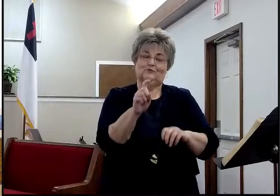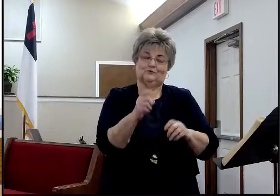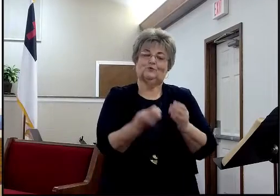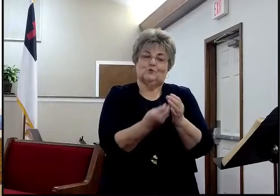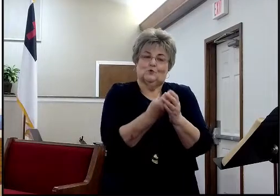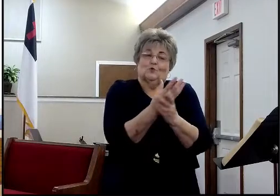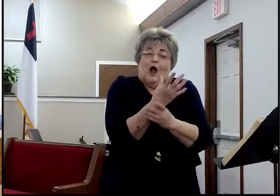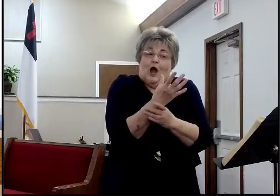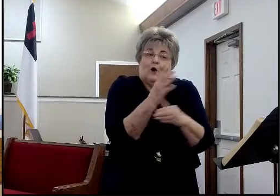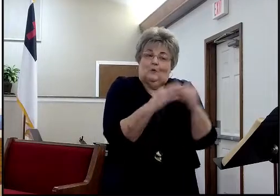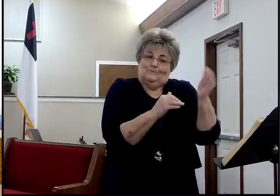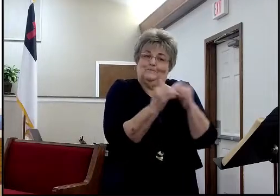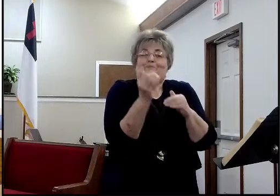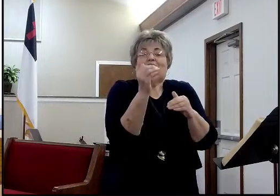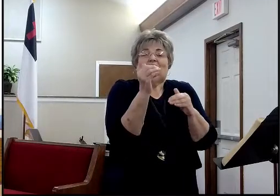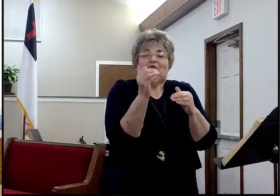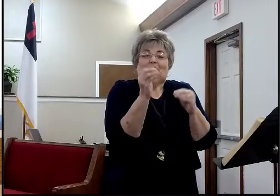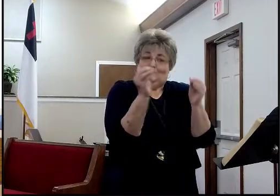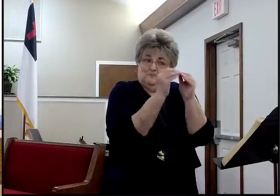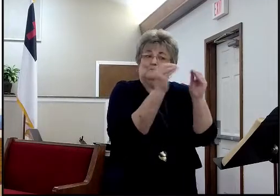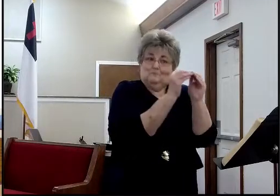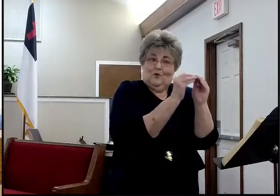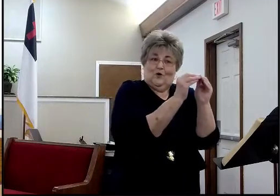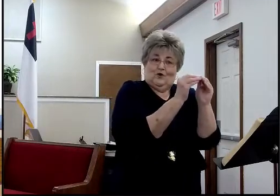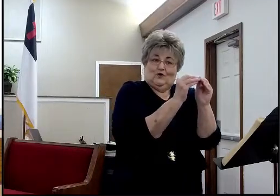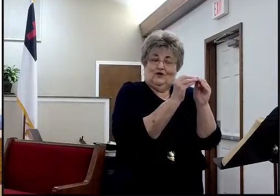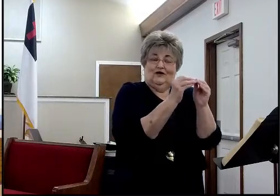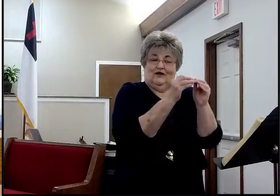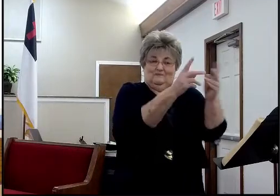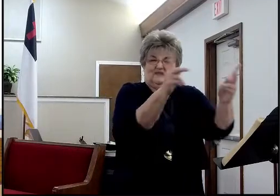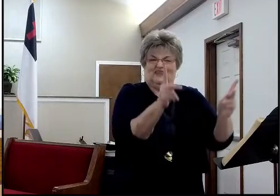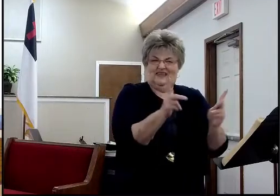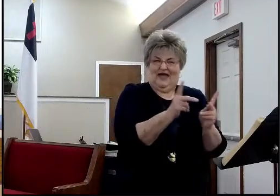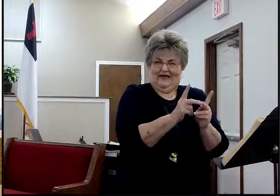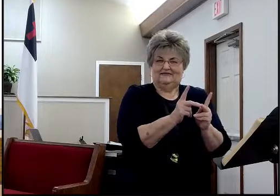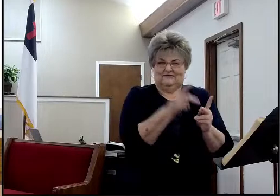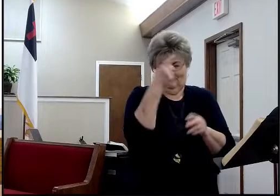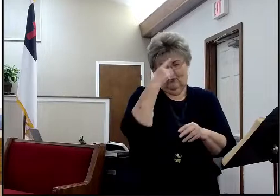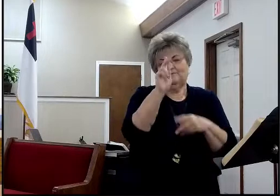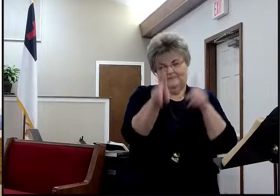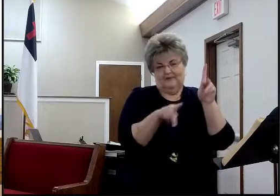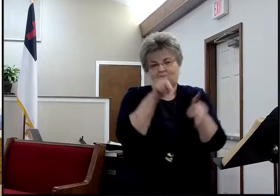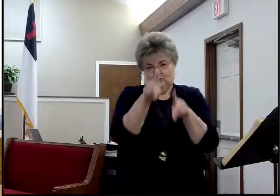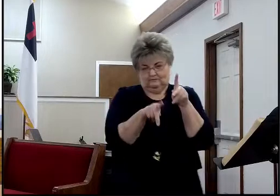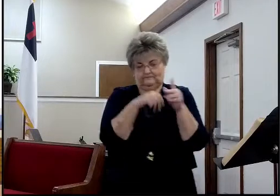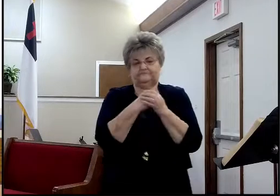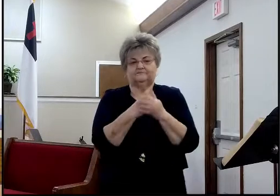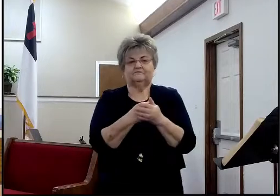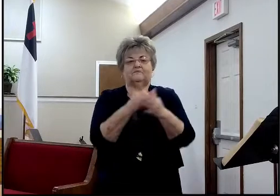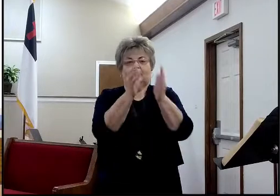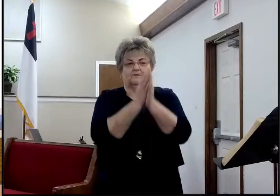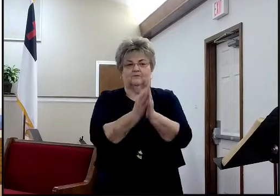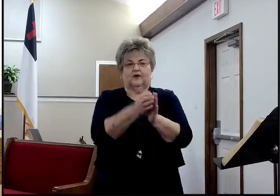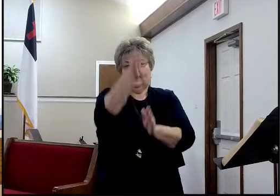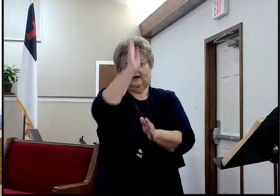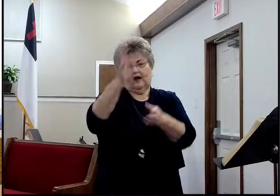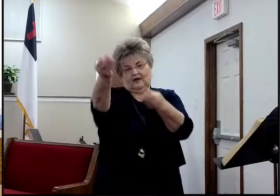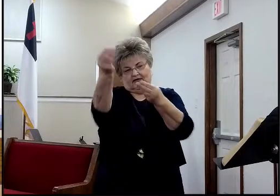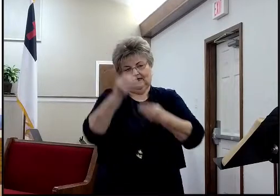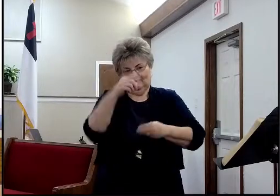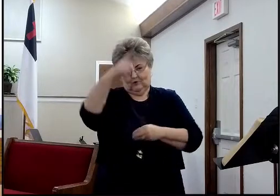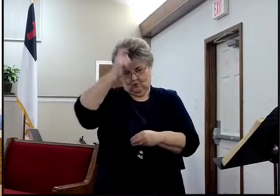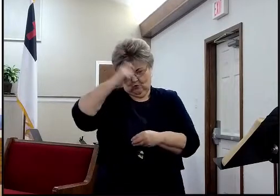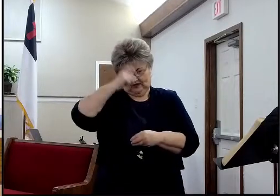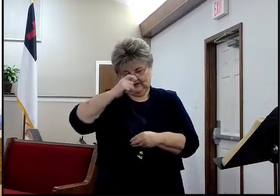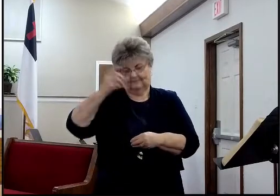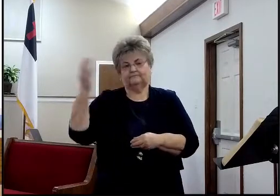have, yes. And it's also an extremely nerve-wracking problem to have as the pastor. So, just pray that God would grant wisdom in that area. Last